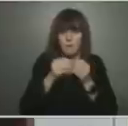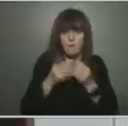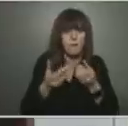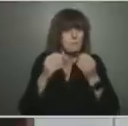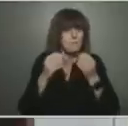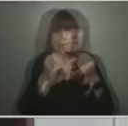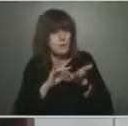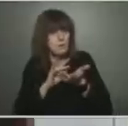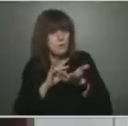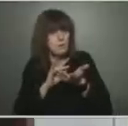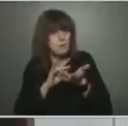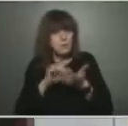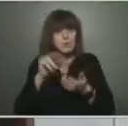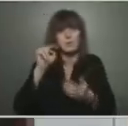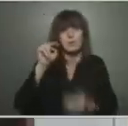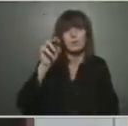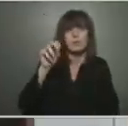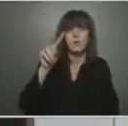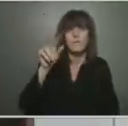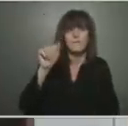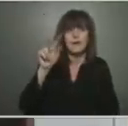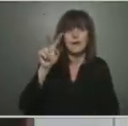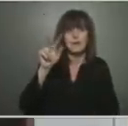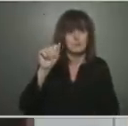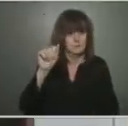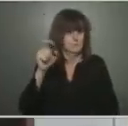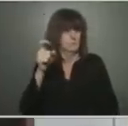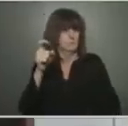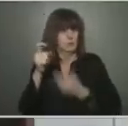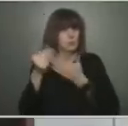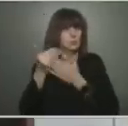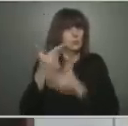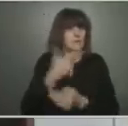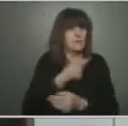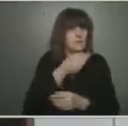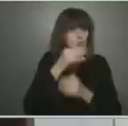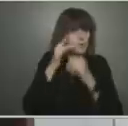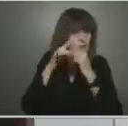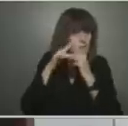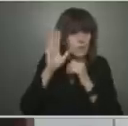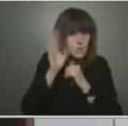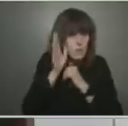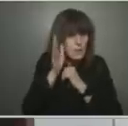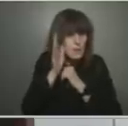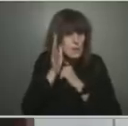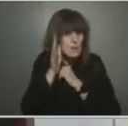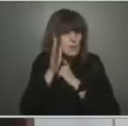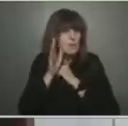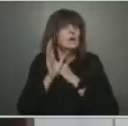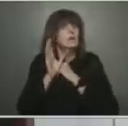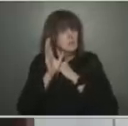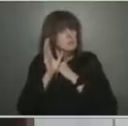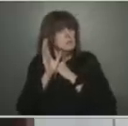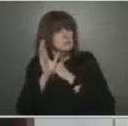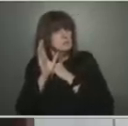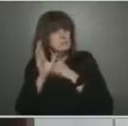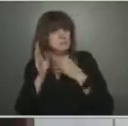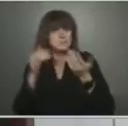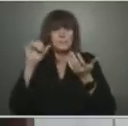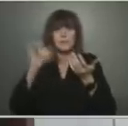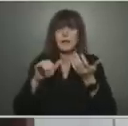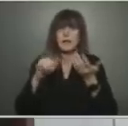term. So the pandemic is evolving, we're getting new interventions,